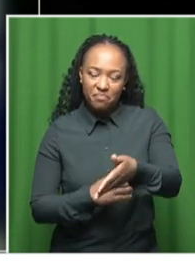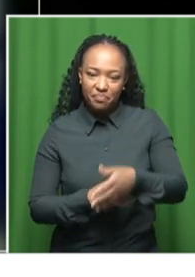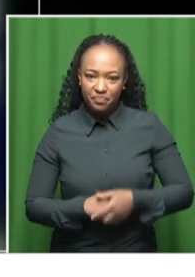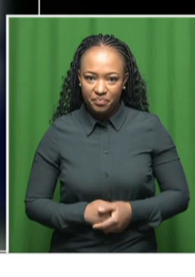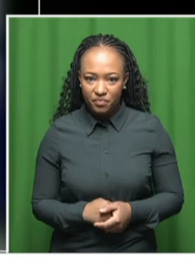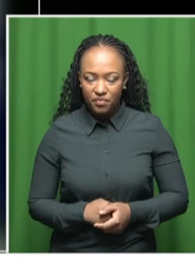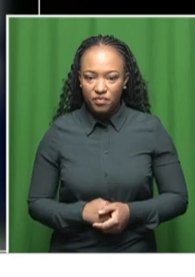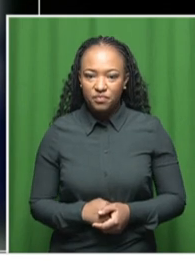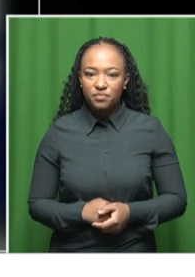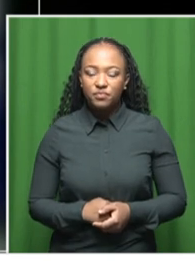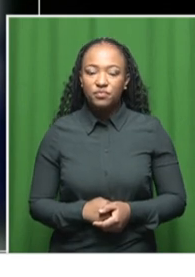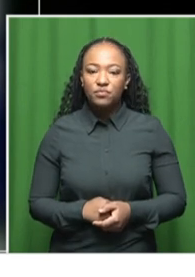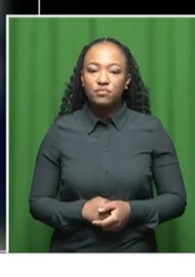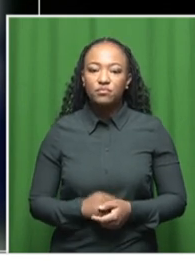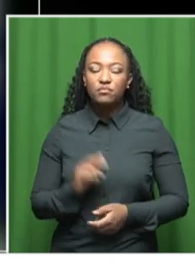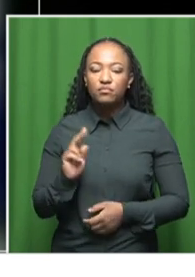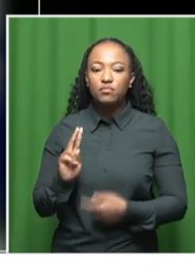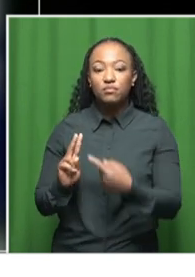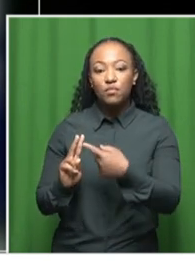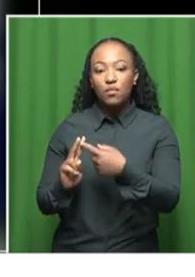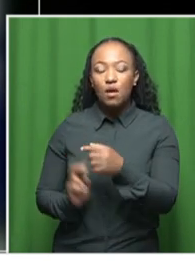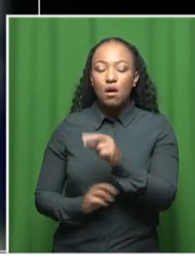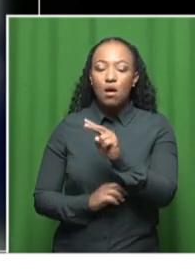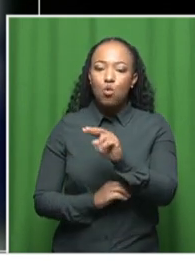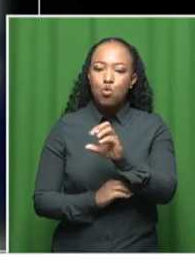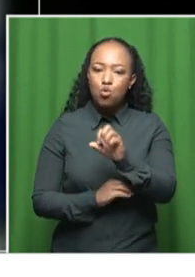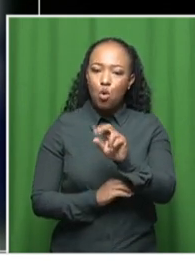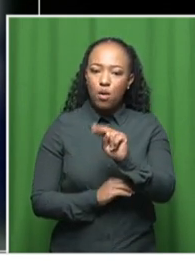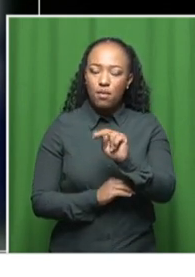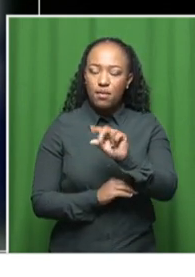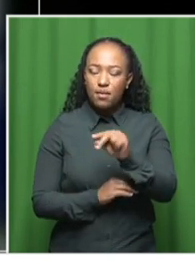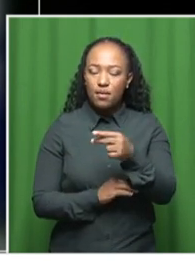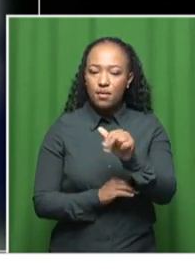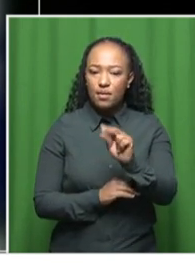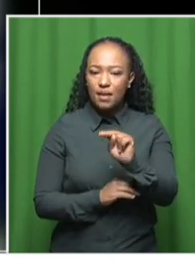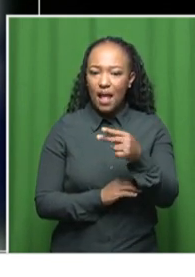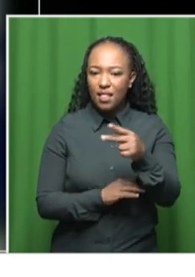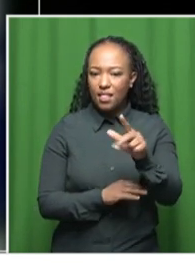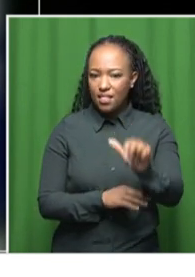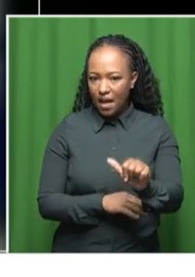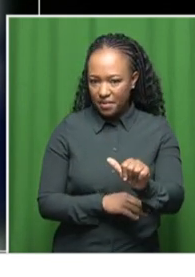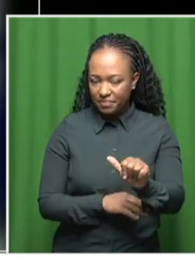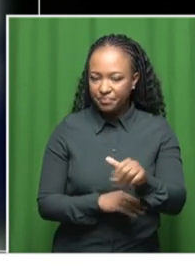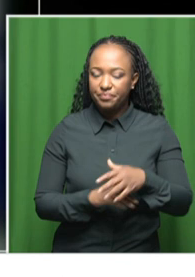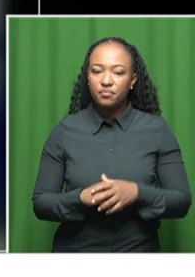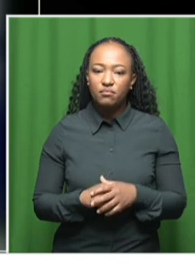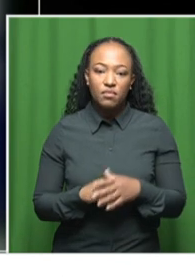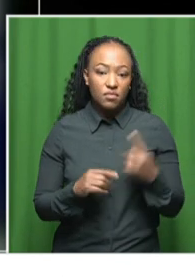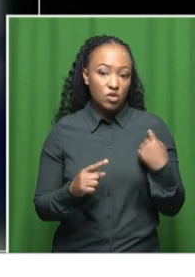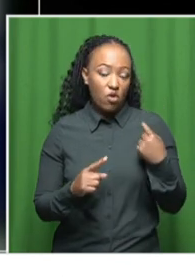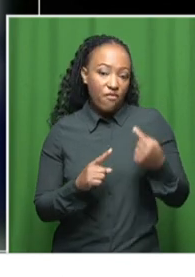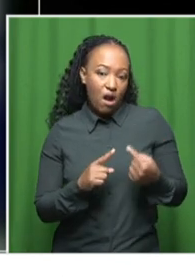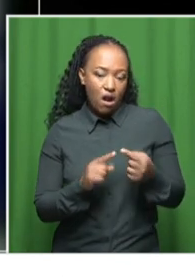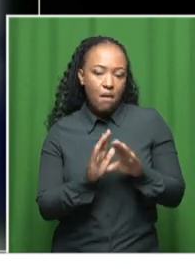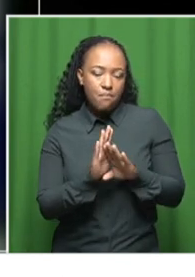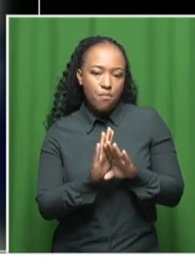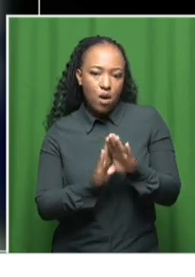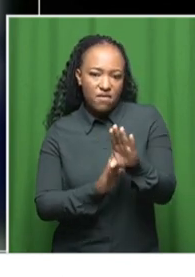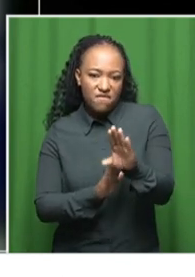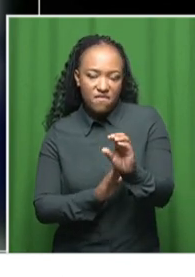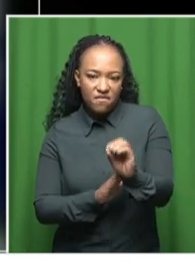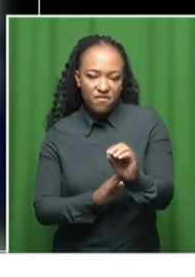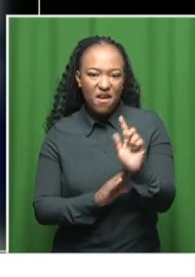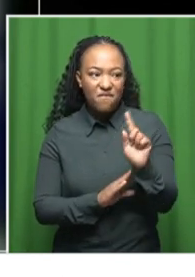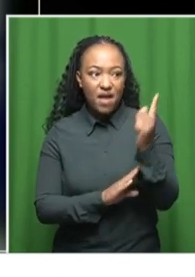Now, Nontlantla, let me start with you. Just in terms of the progress that has been made since the first